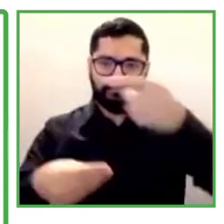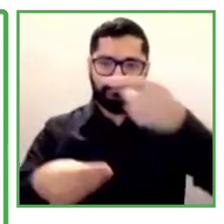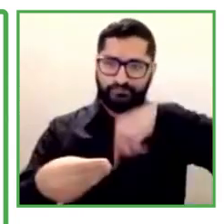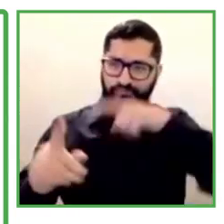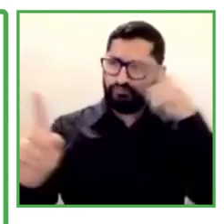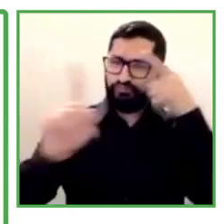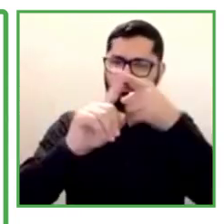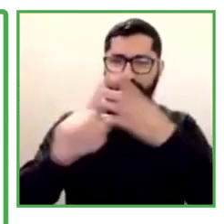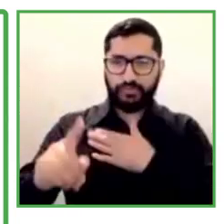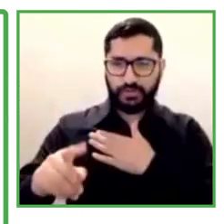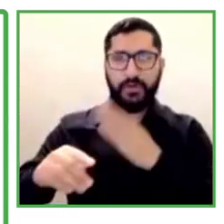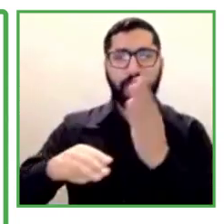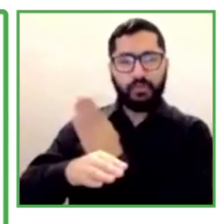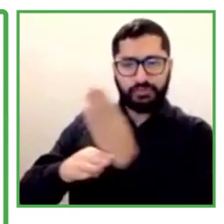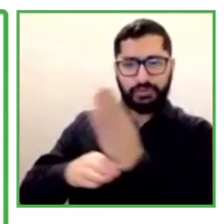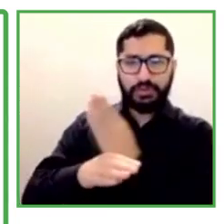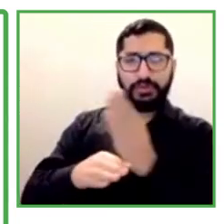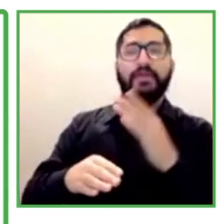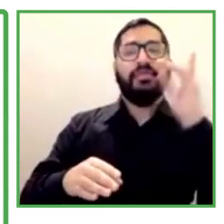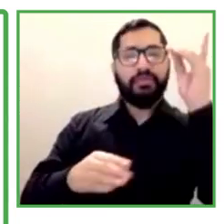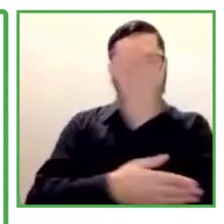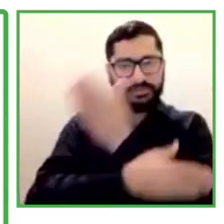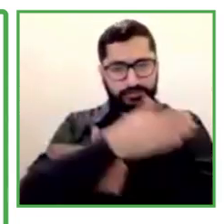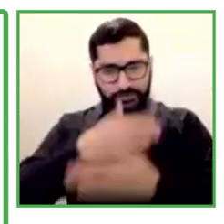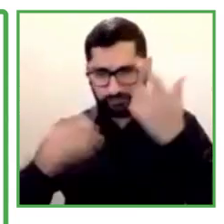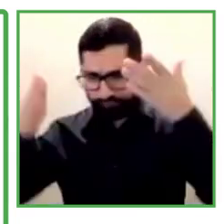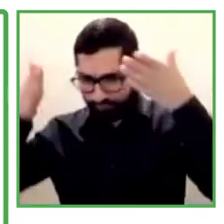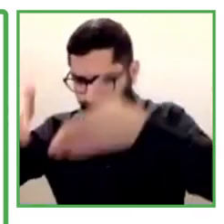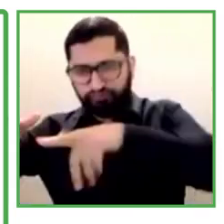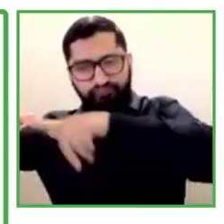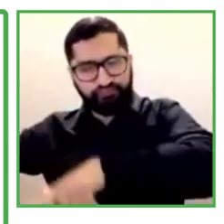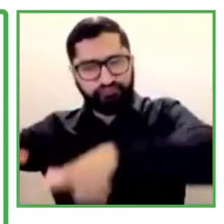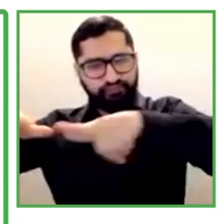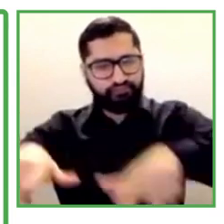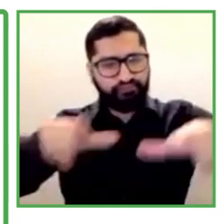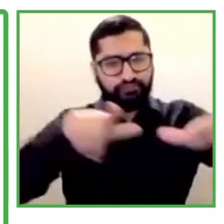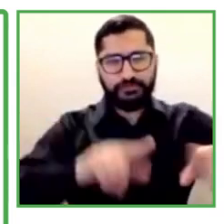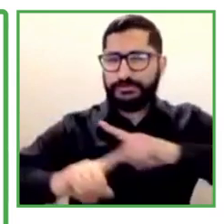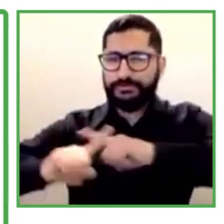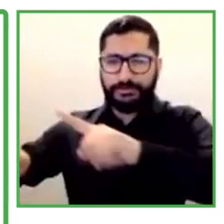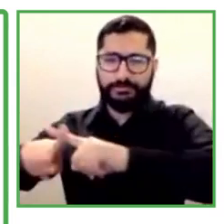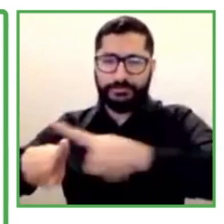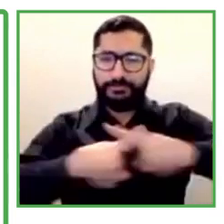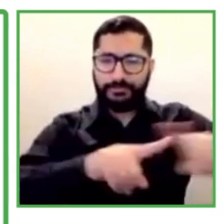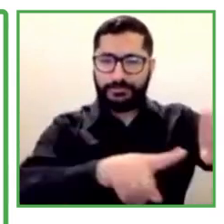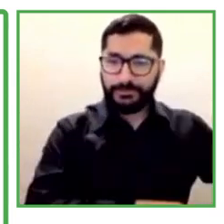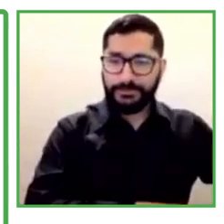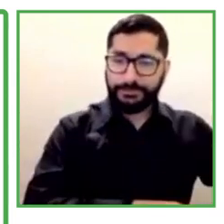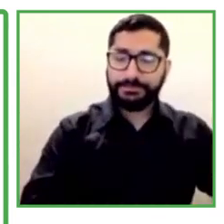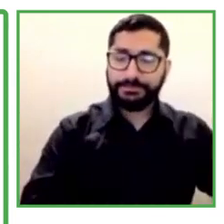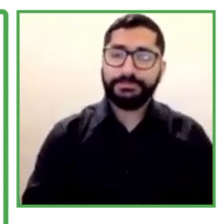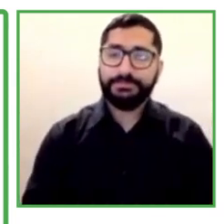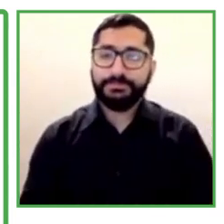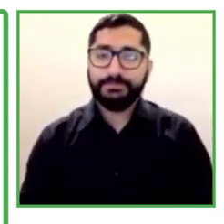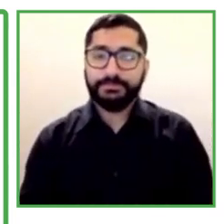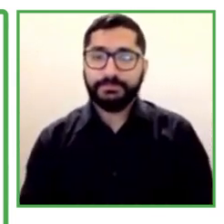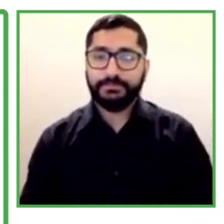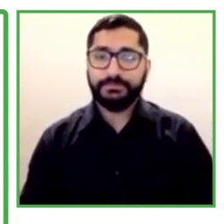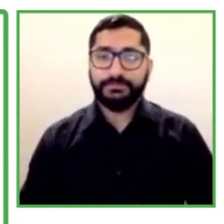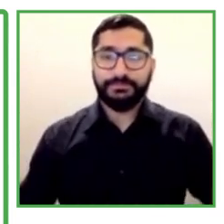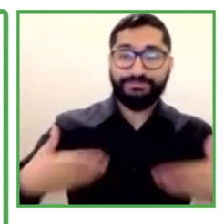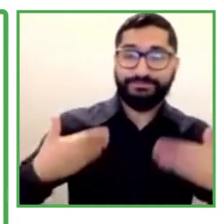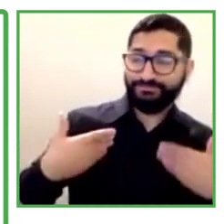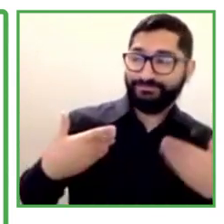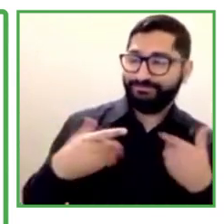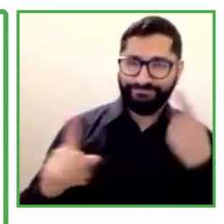with disabilities. And the areas where we focused were talent attraction, internal development, procedures, policies, communication, and